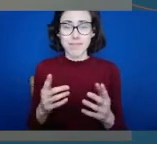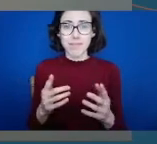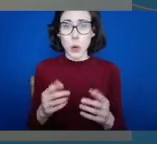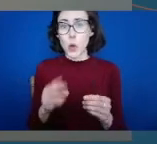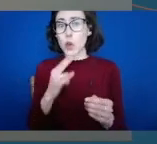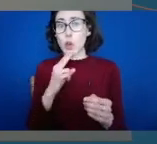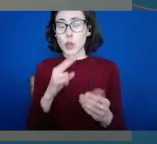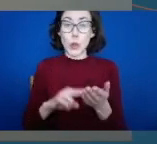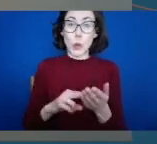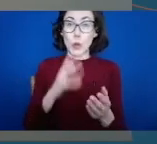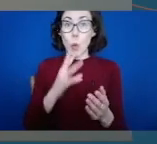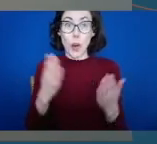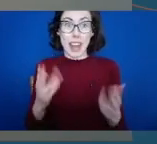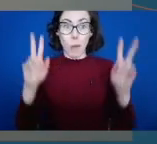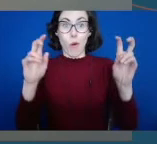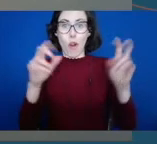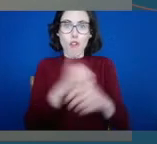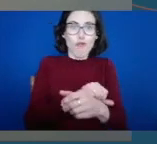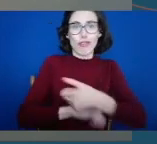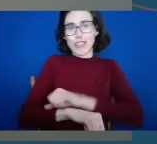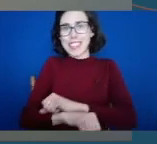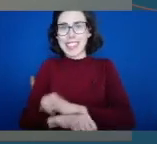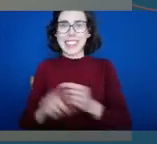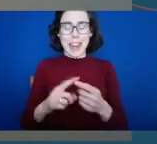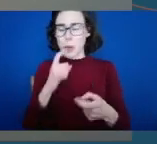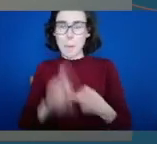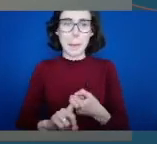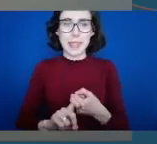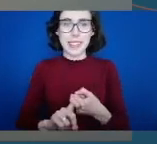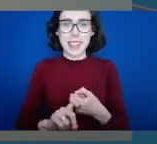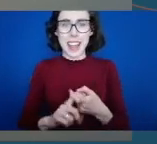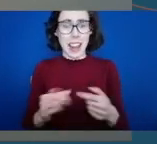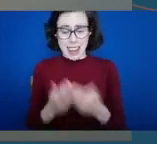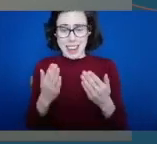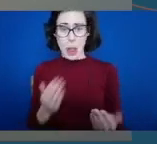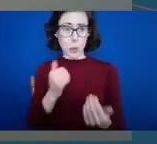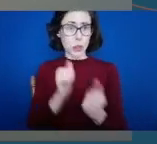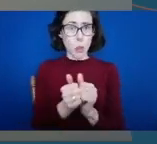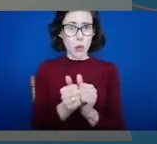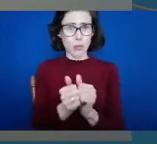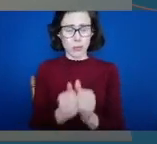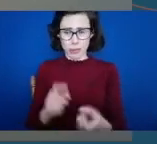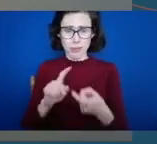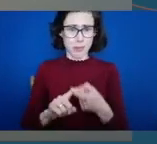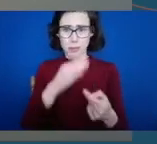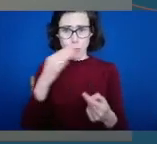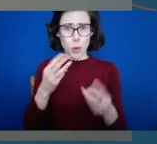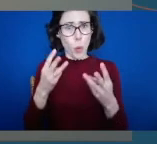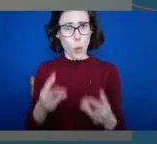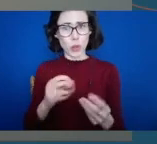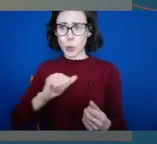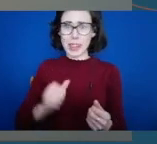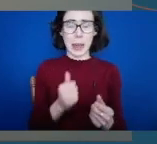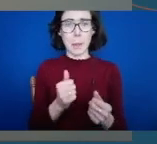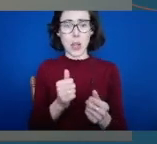resilience and commitment. And in particular to this sector, there is that commitment to ensure that we keep the agenda of sport and physical activity clearly on the